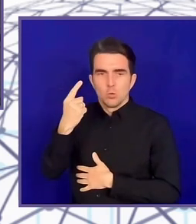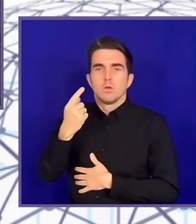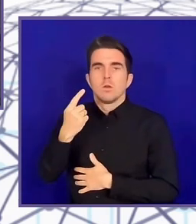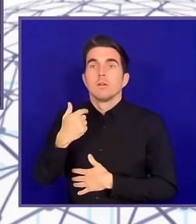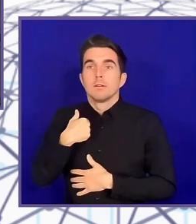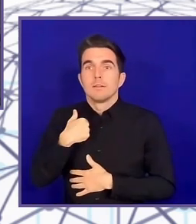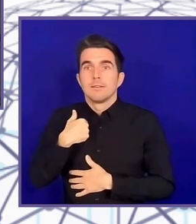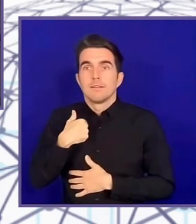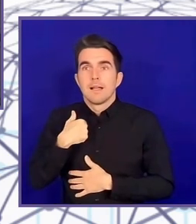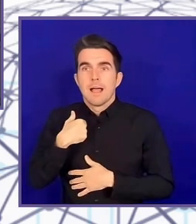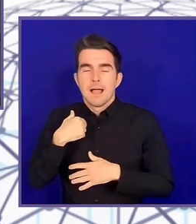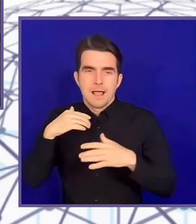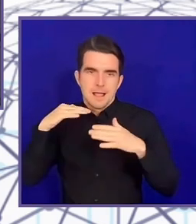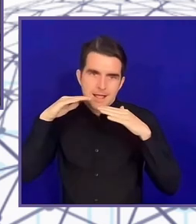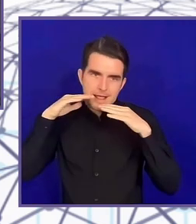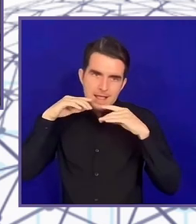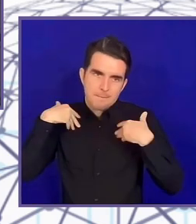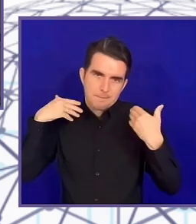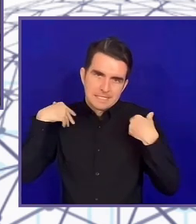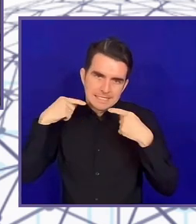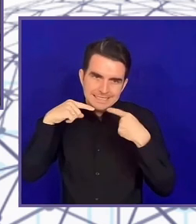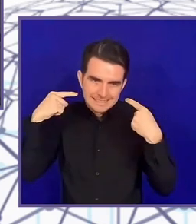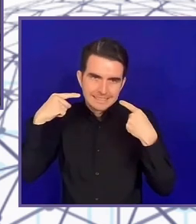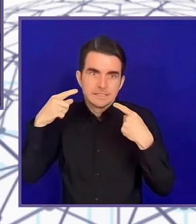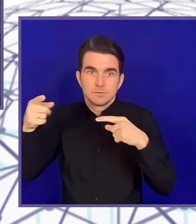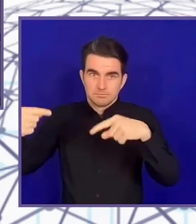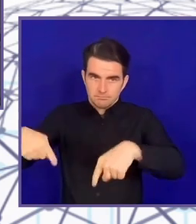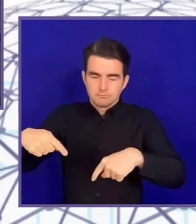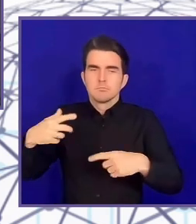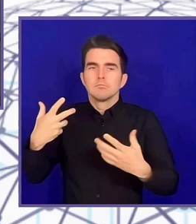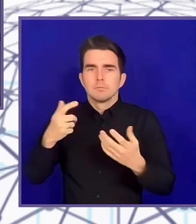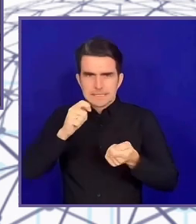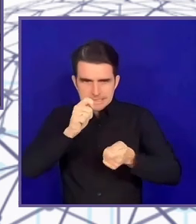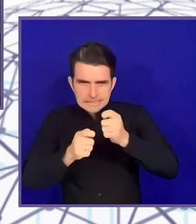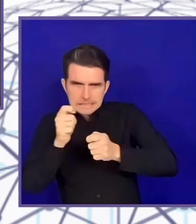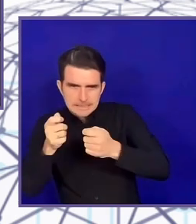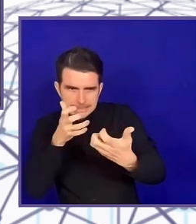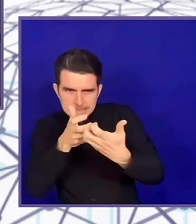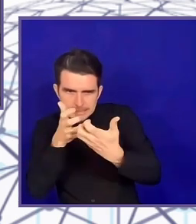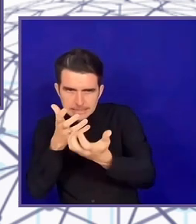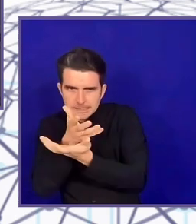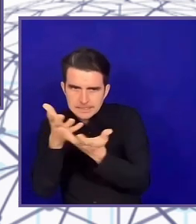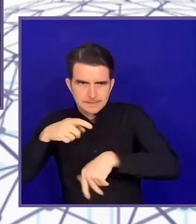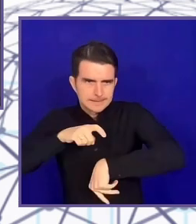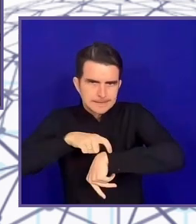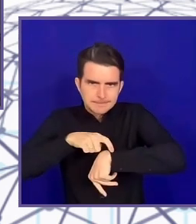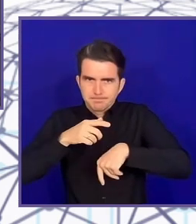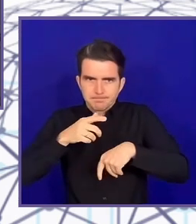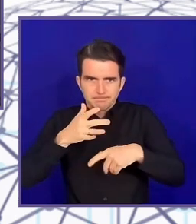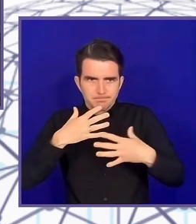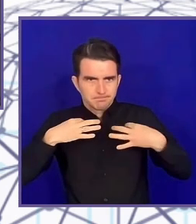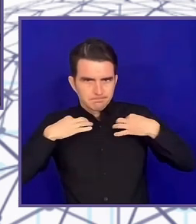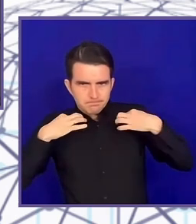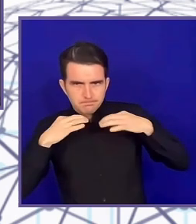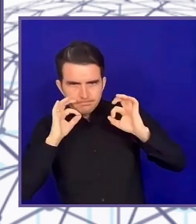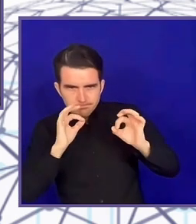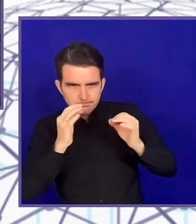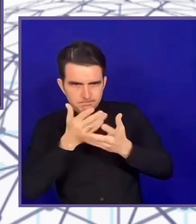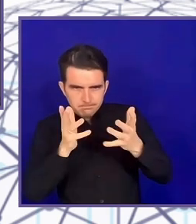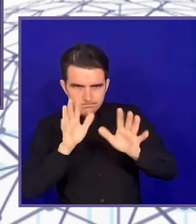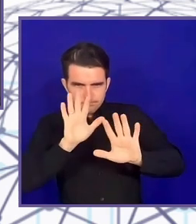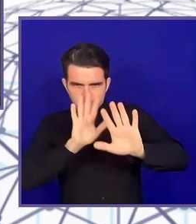a lot more people in that area. And I'll maybe start and then hand it over to Kathy. Kathy,